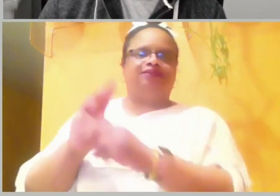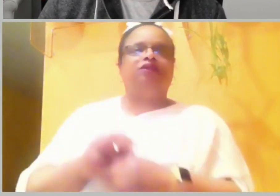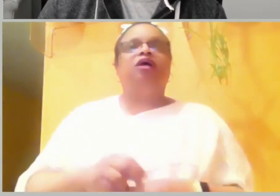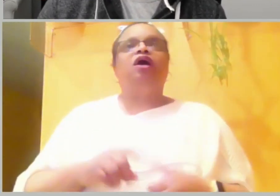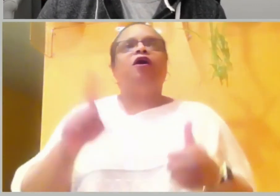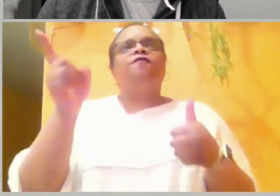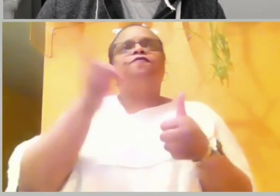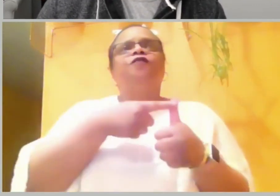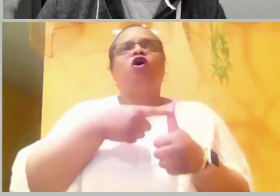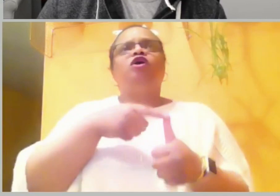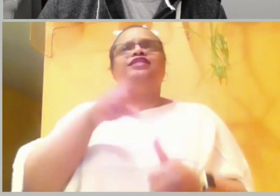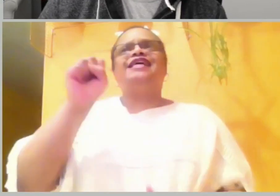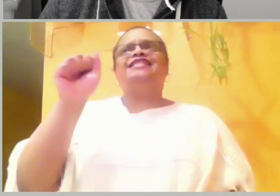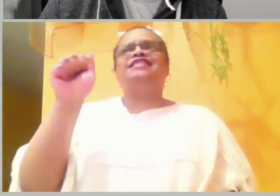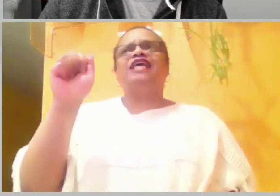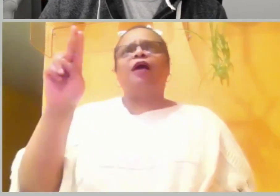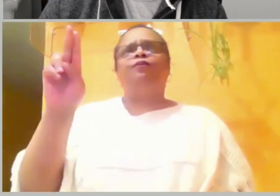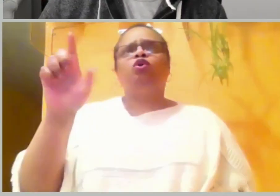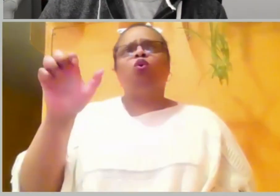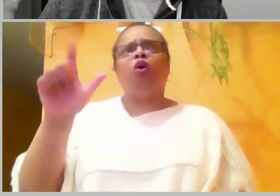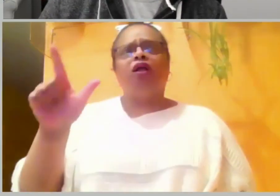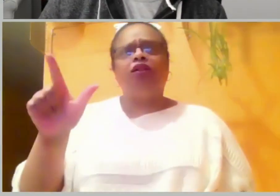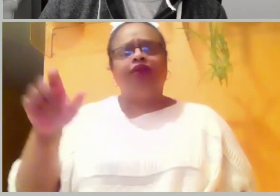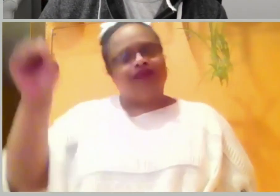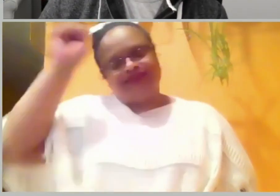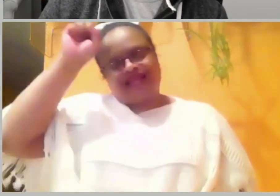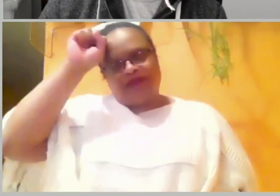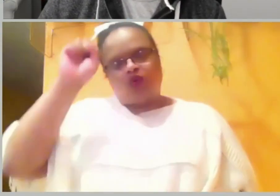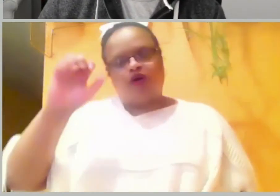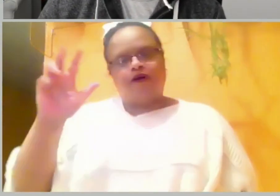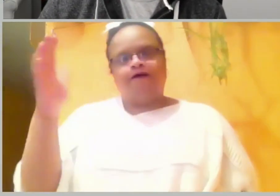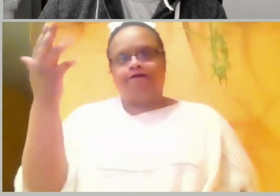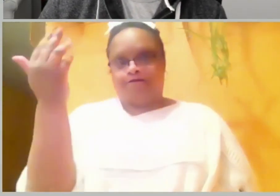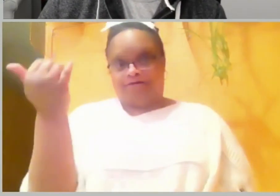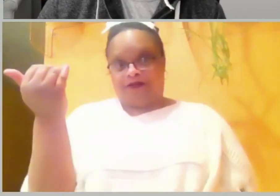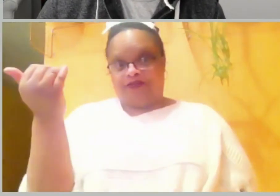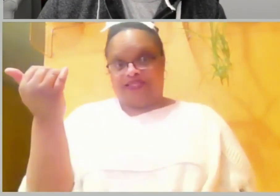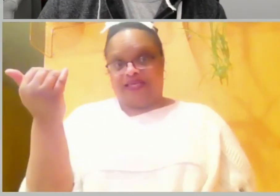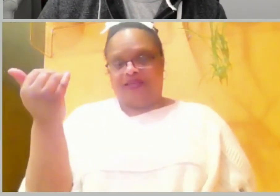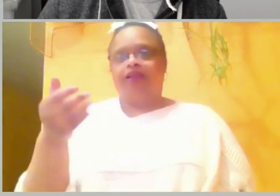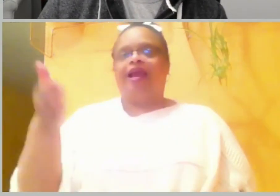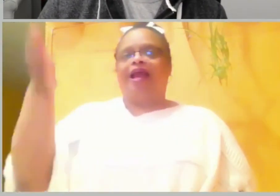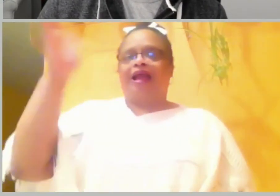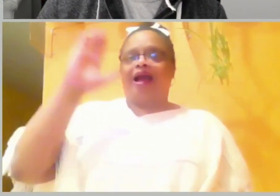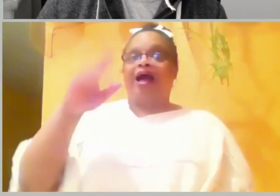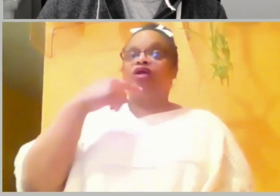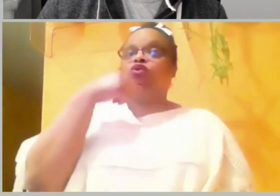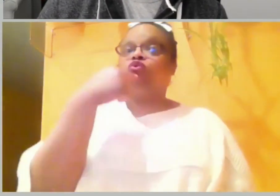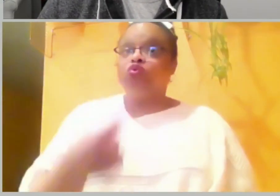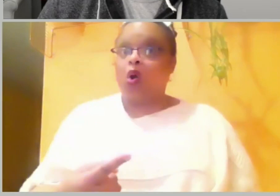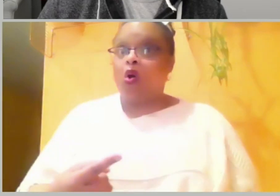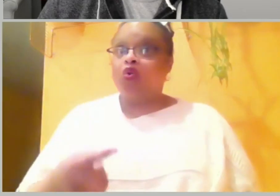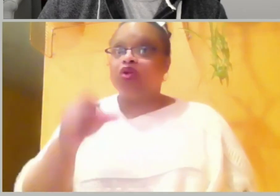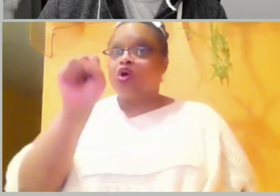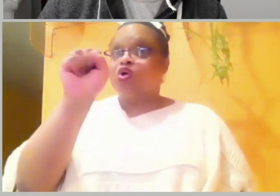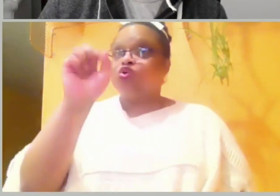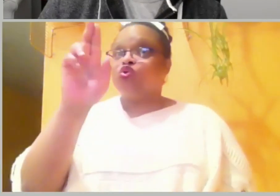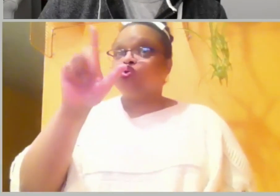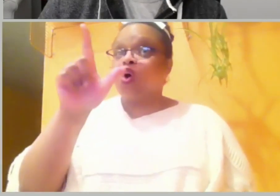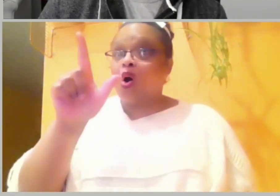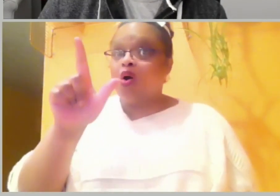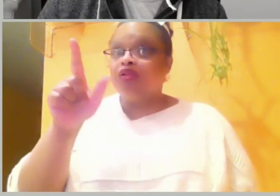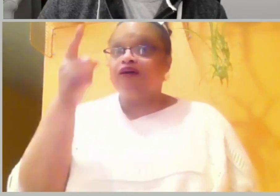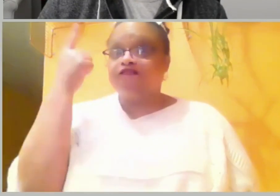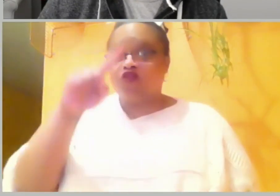Amalekites were the tribe that God commanded Saul to devote to destruction. But Saul did not follow through on that